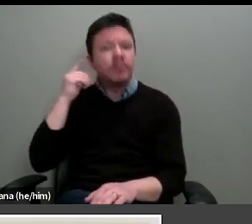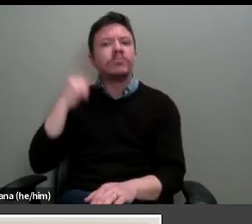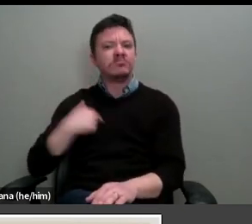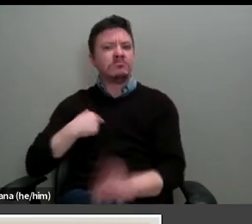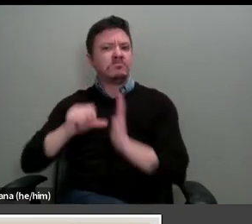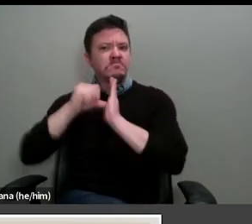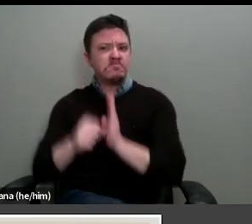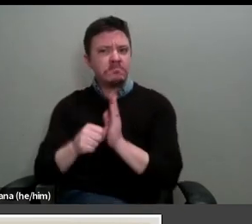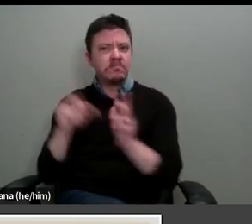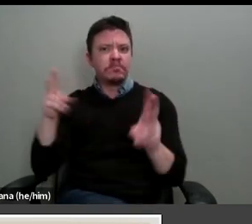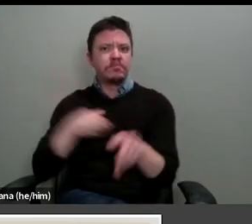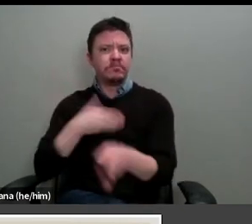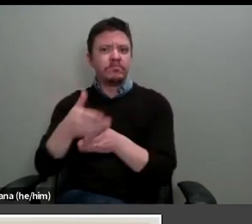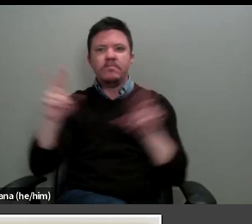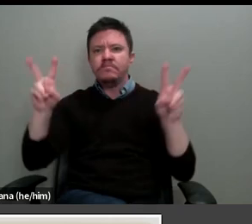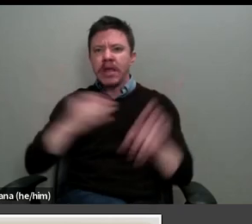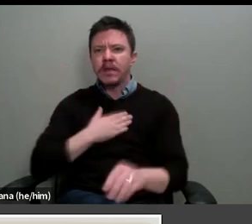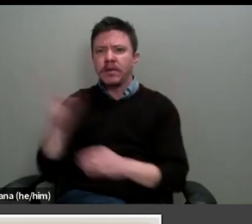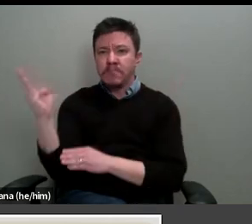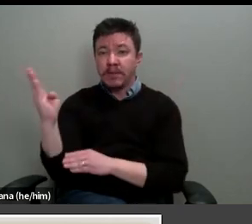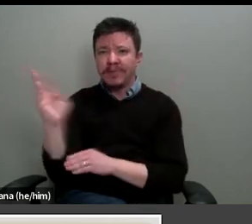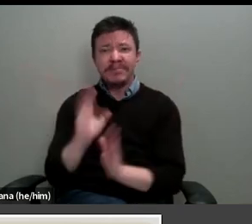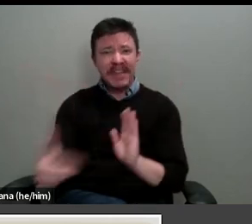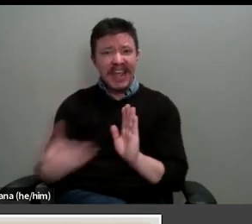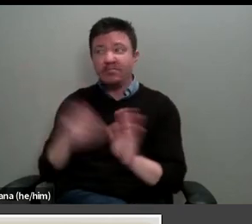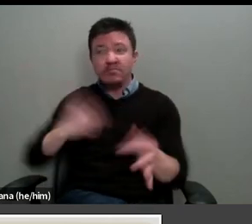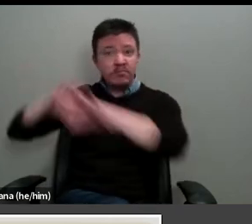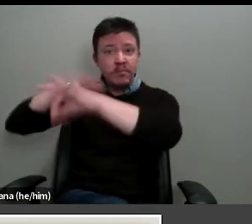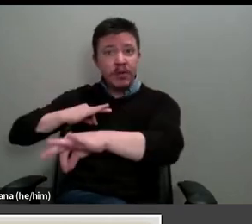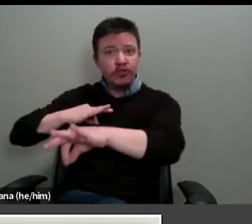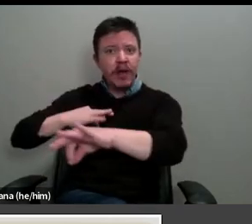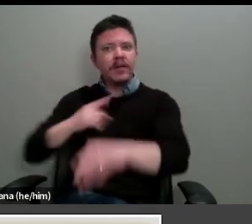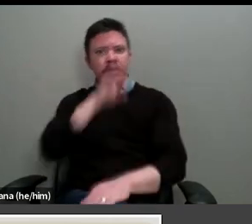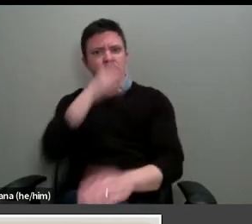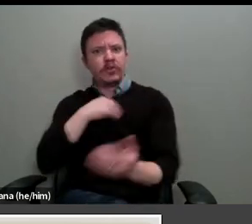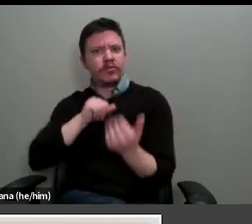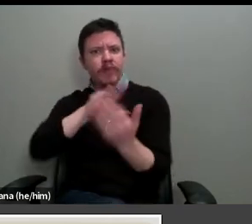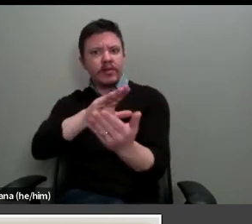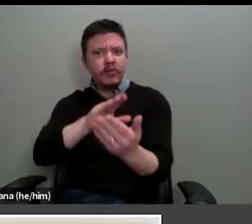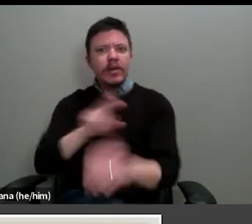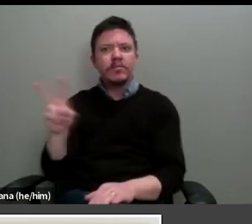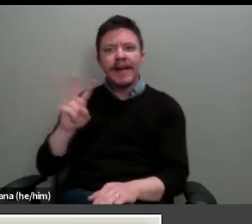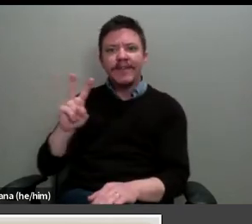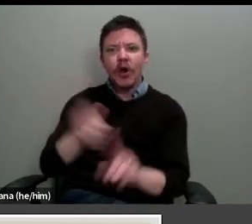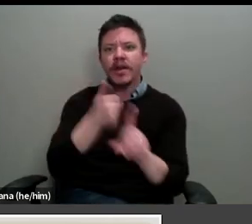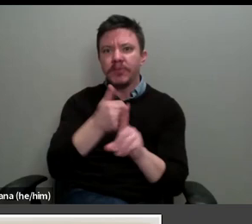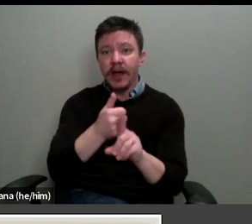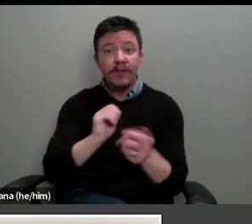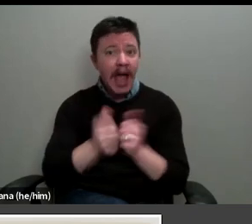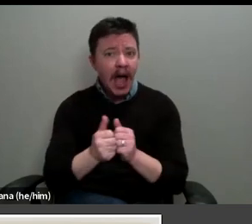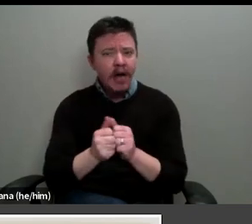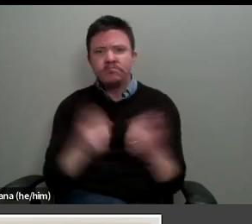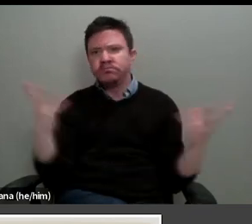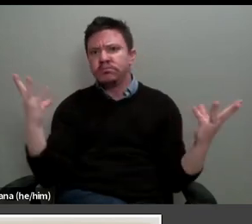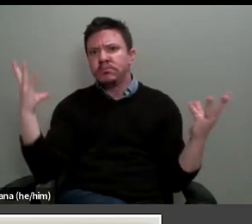lecture. Indeed, this mutuality is directly addressed by the artist himself in a stunning single